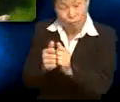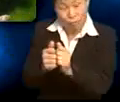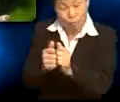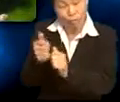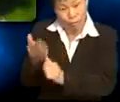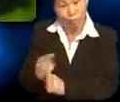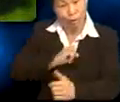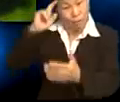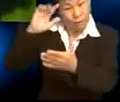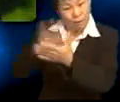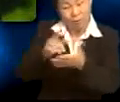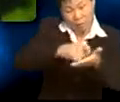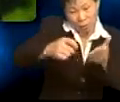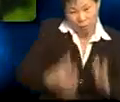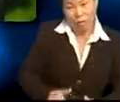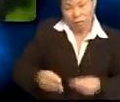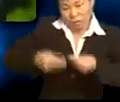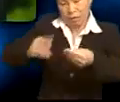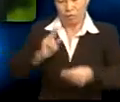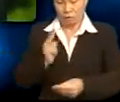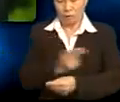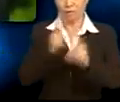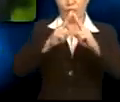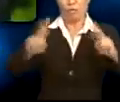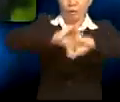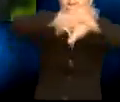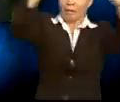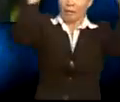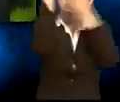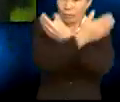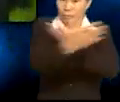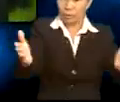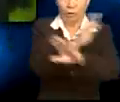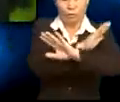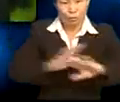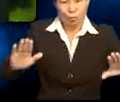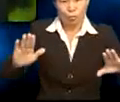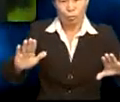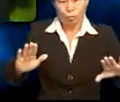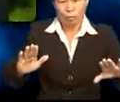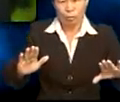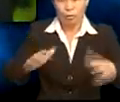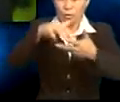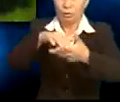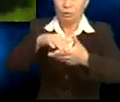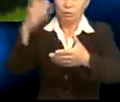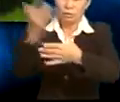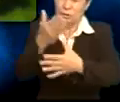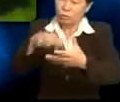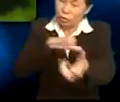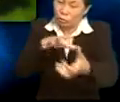I believe that the author have given us a very clear message. Don't destroy nature.